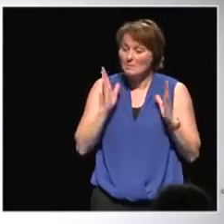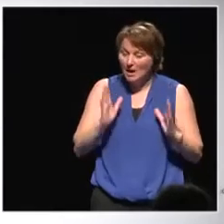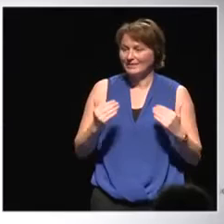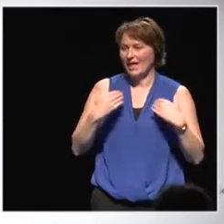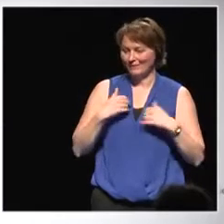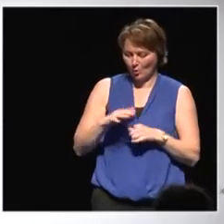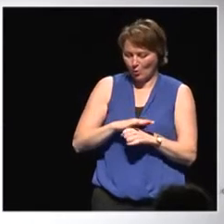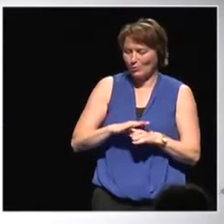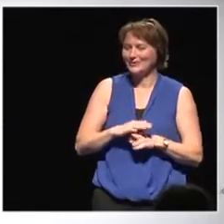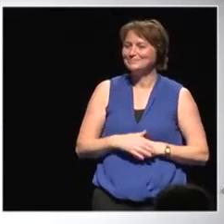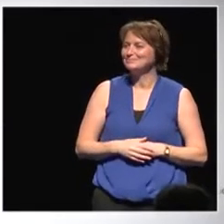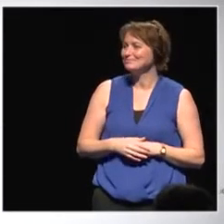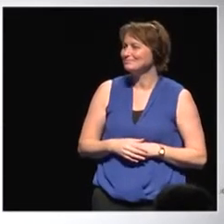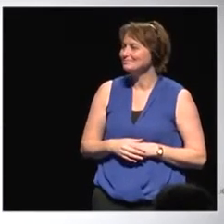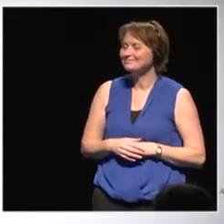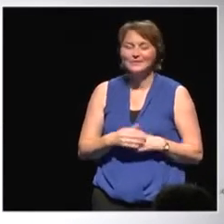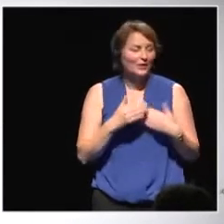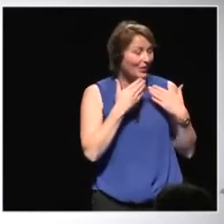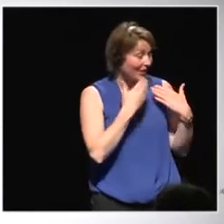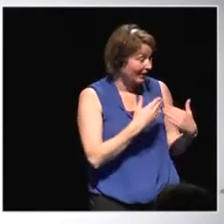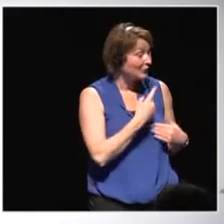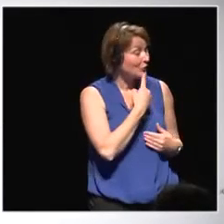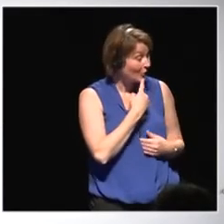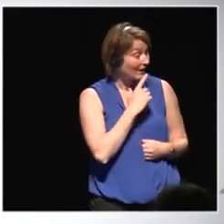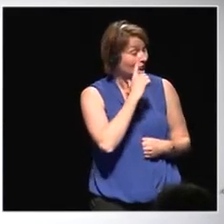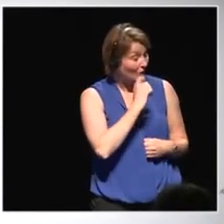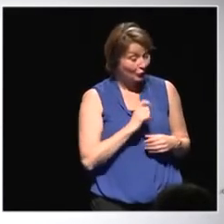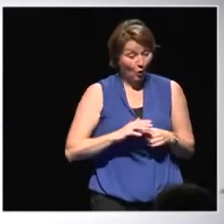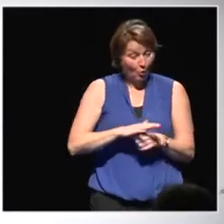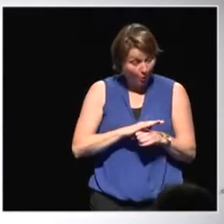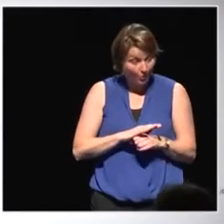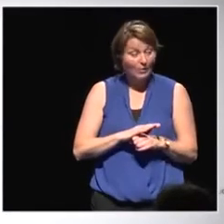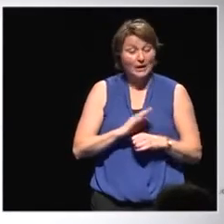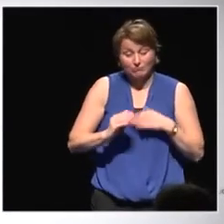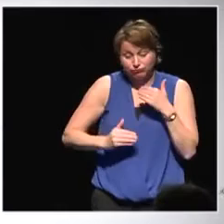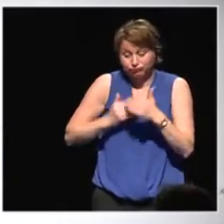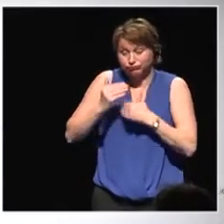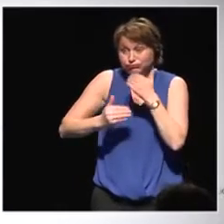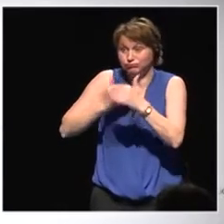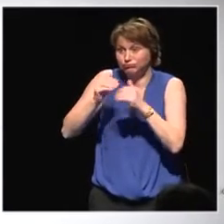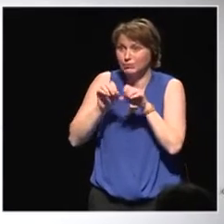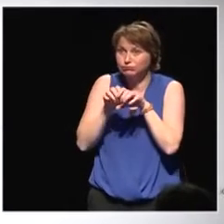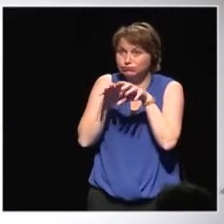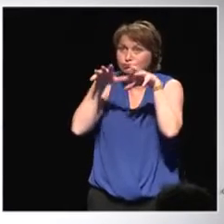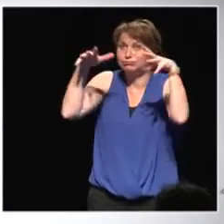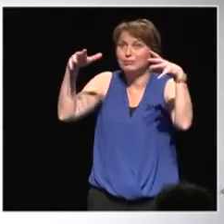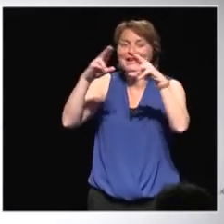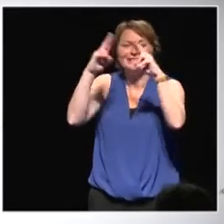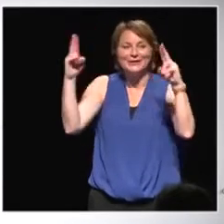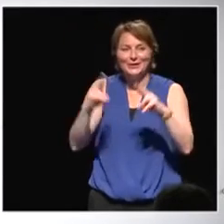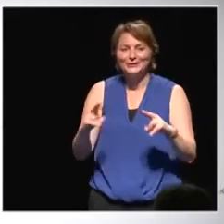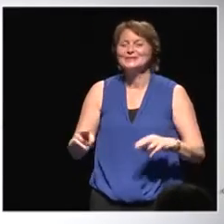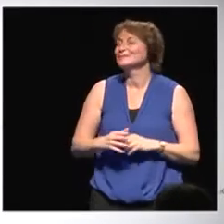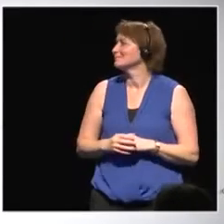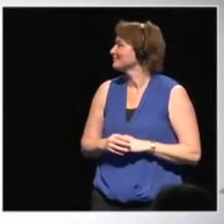Thank you. So, start from the local to the global. Really. I will start from the global to